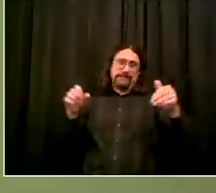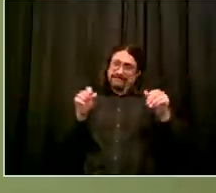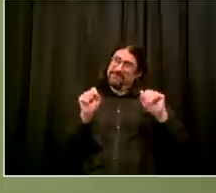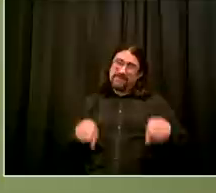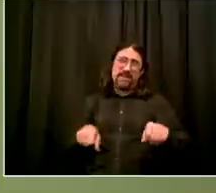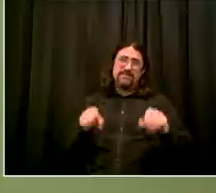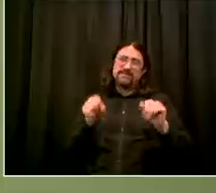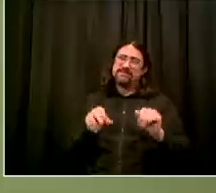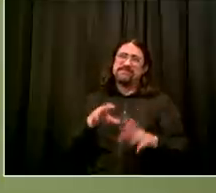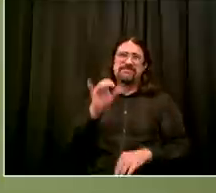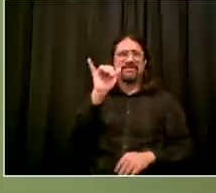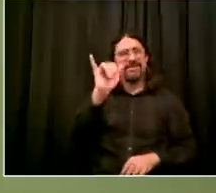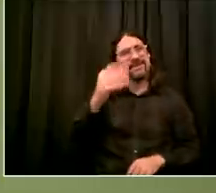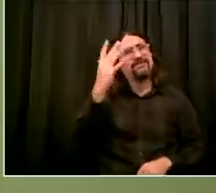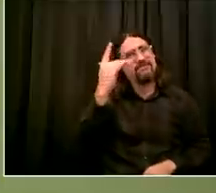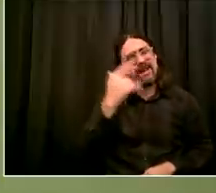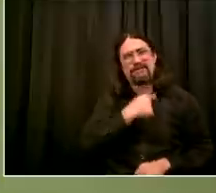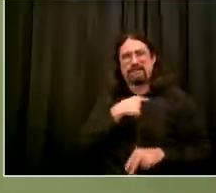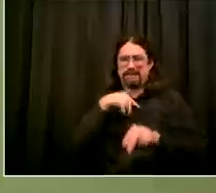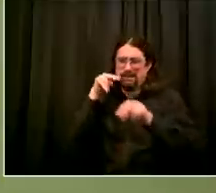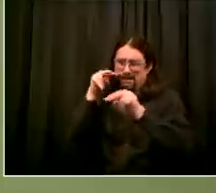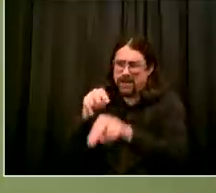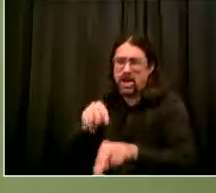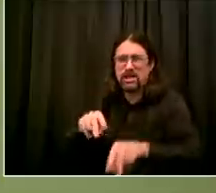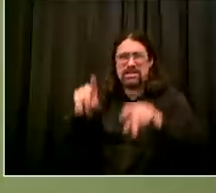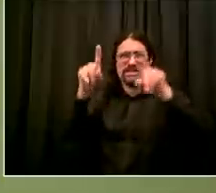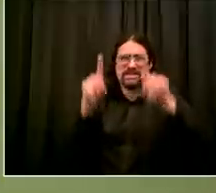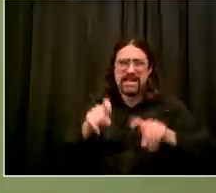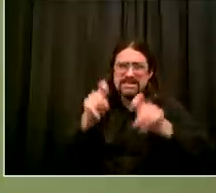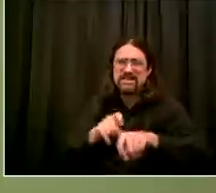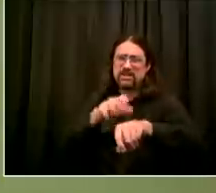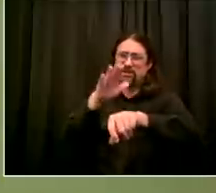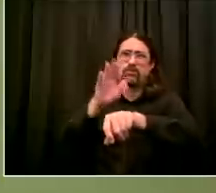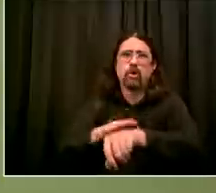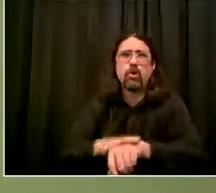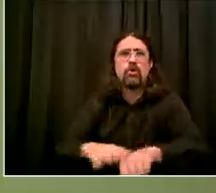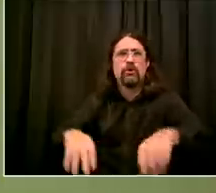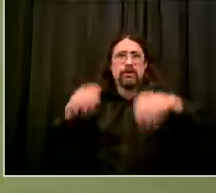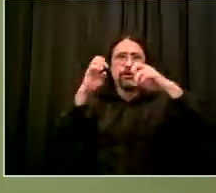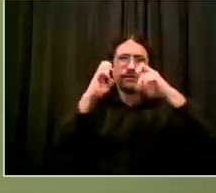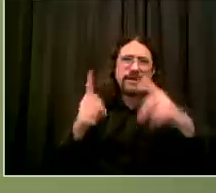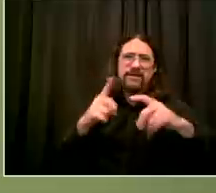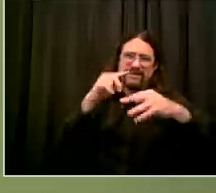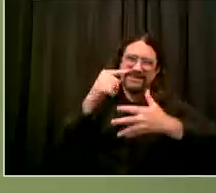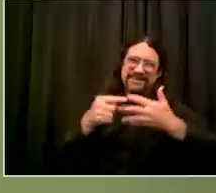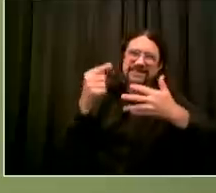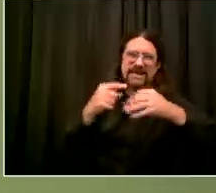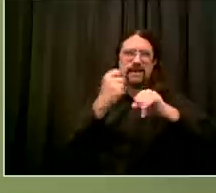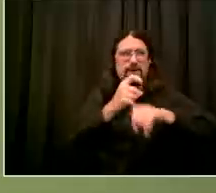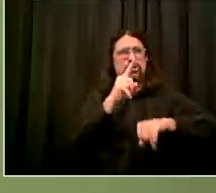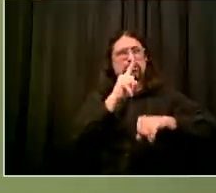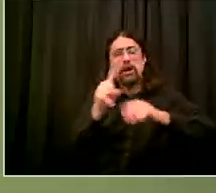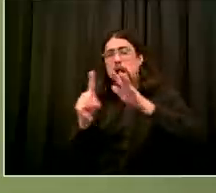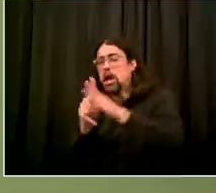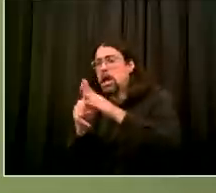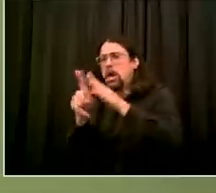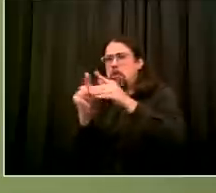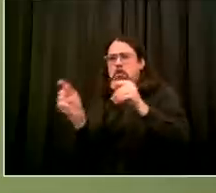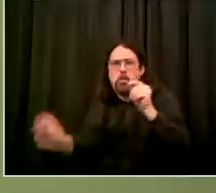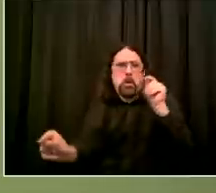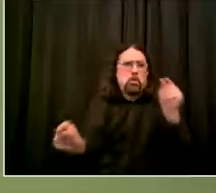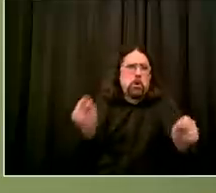experience in europe and israel and parts of asia is that when these second waves occur